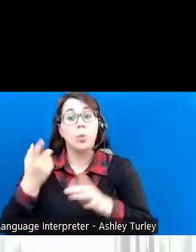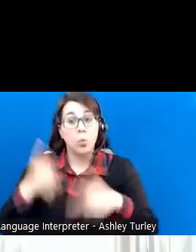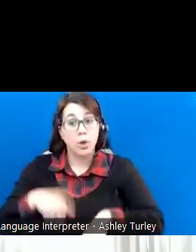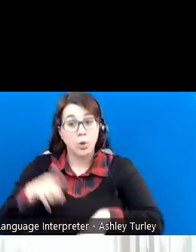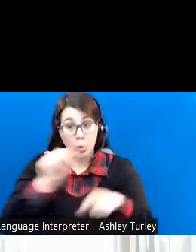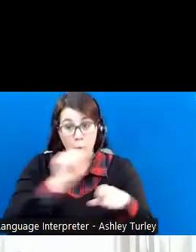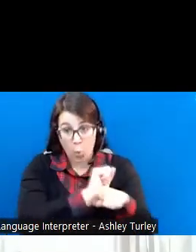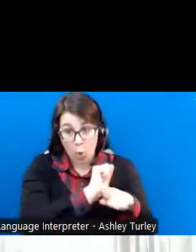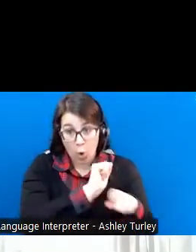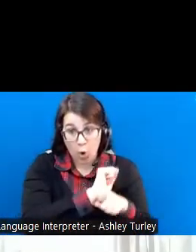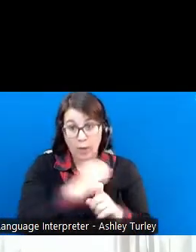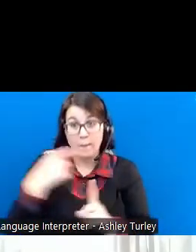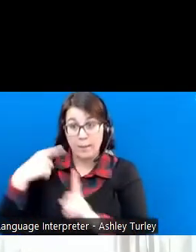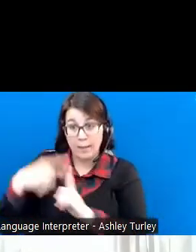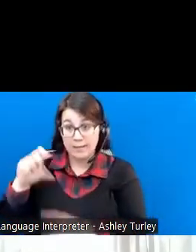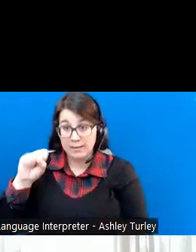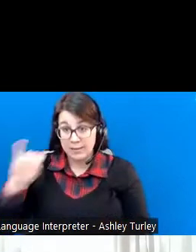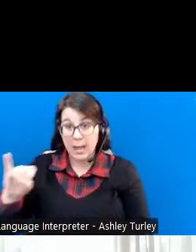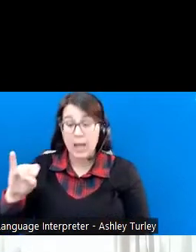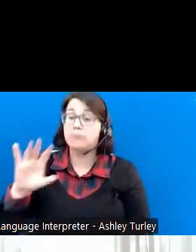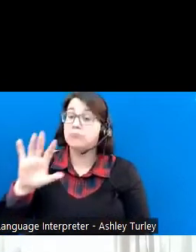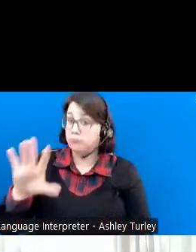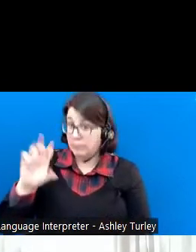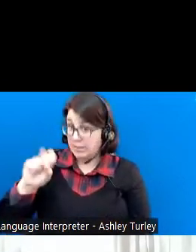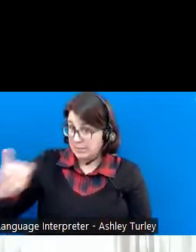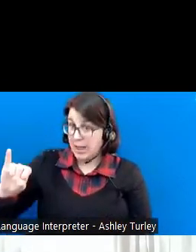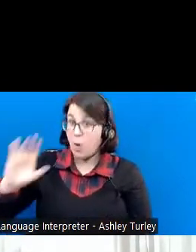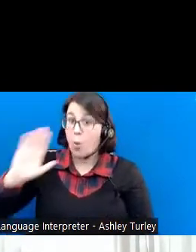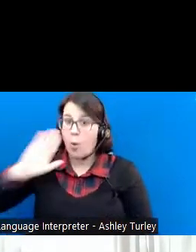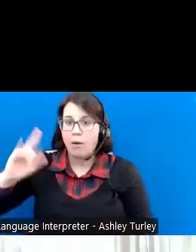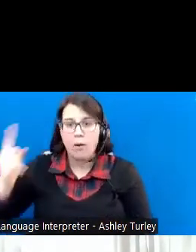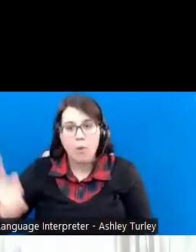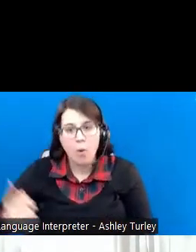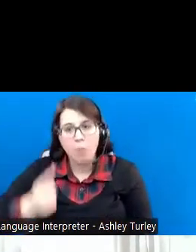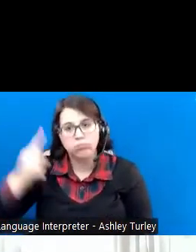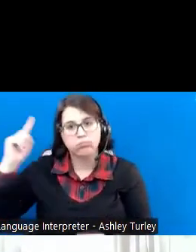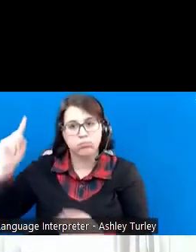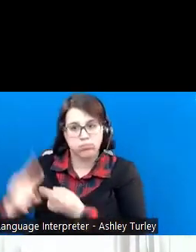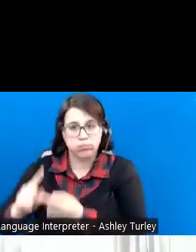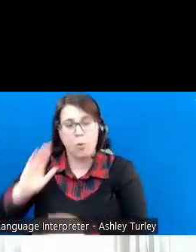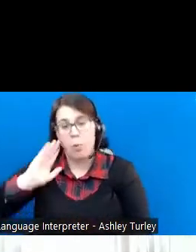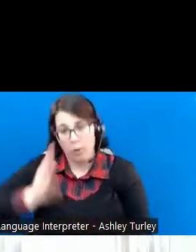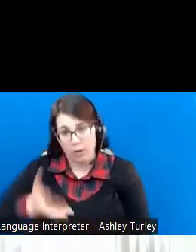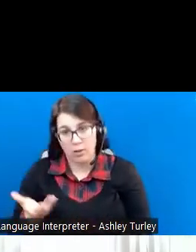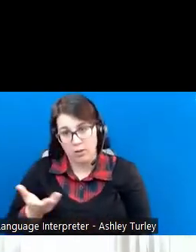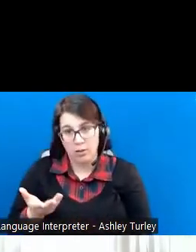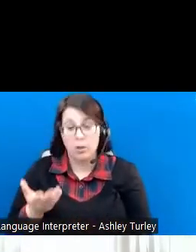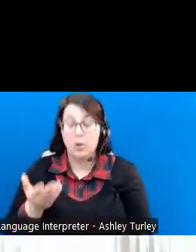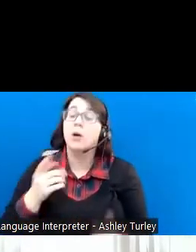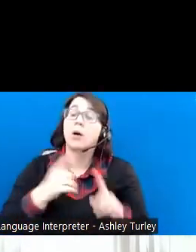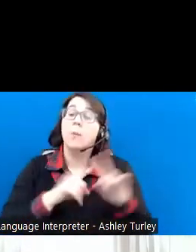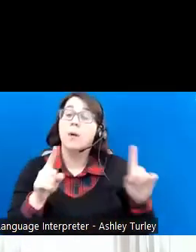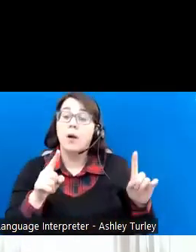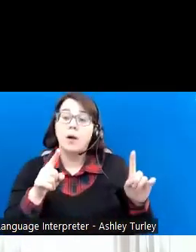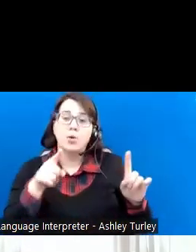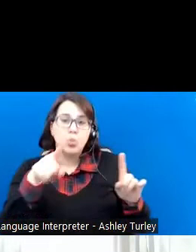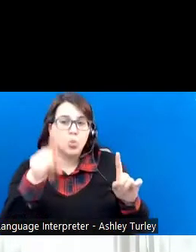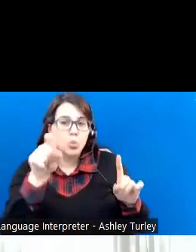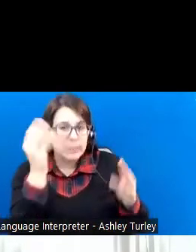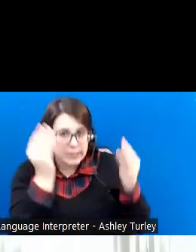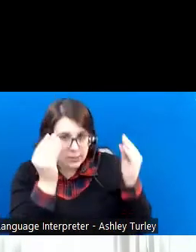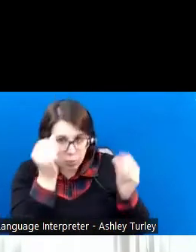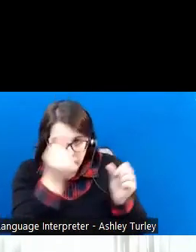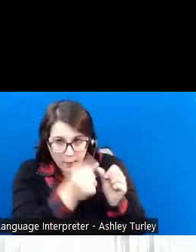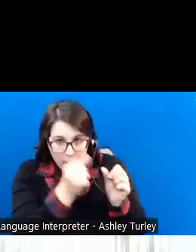SSI, your SSI check will always go down. But what you have to consider